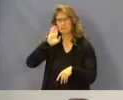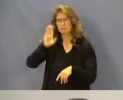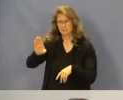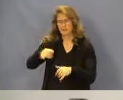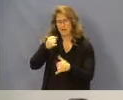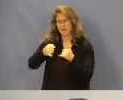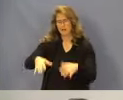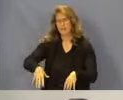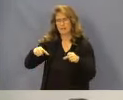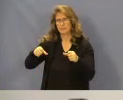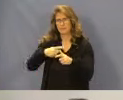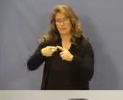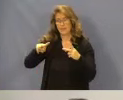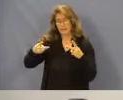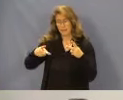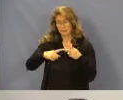Is there a second?